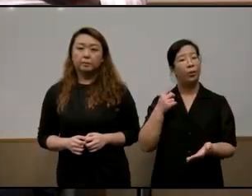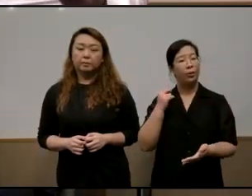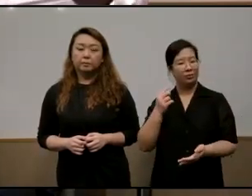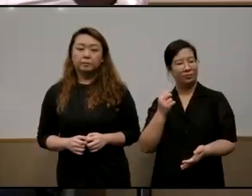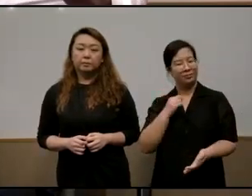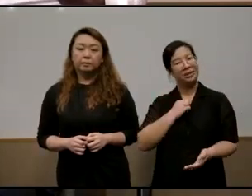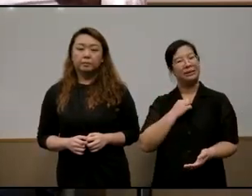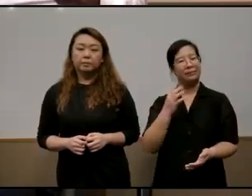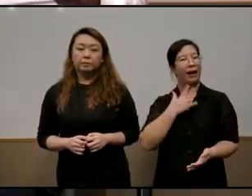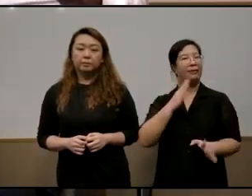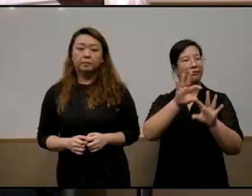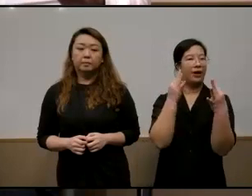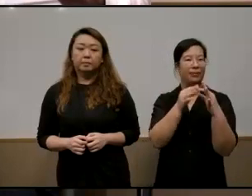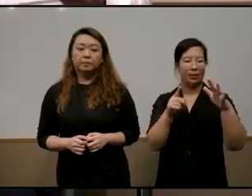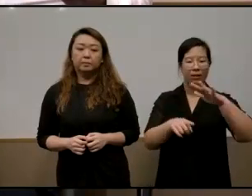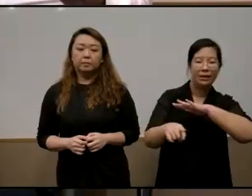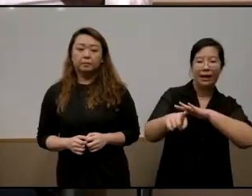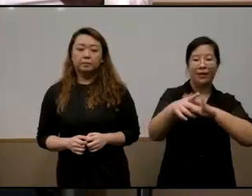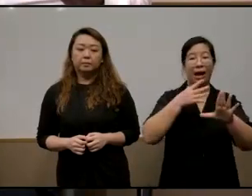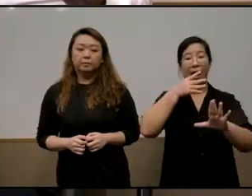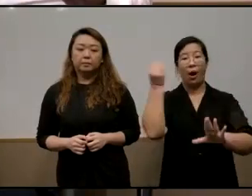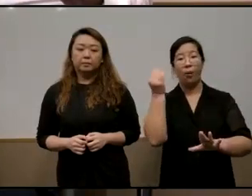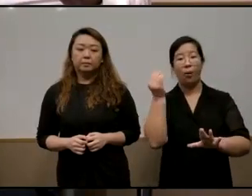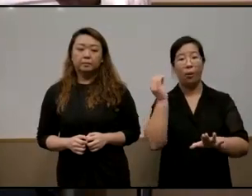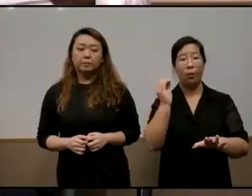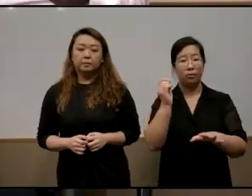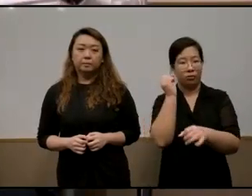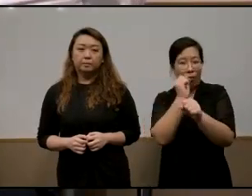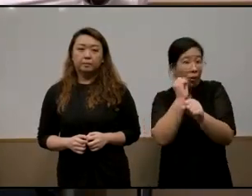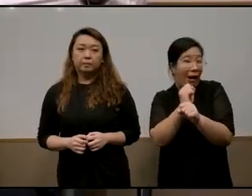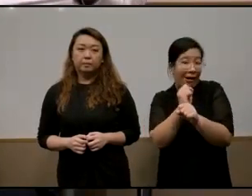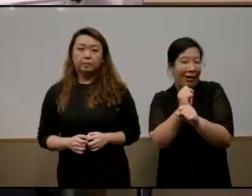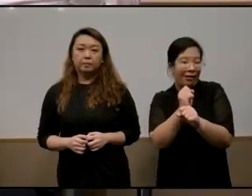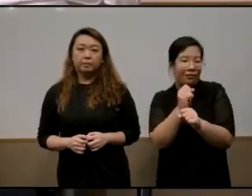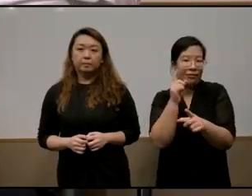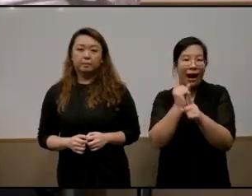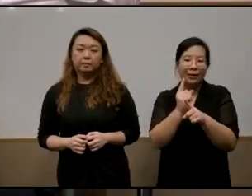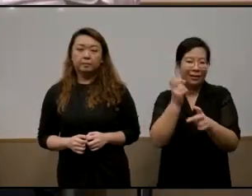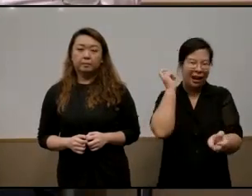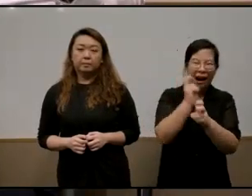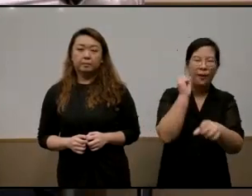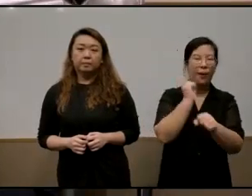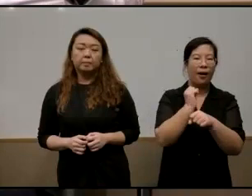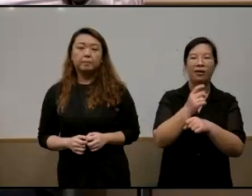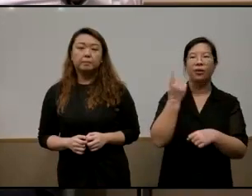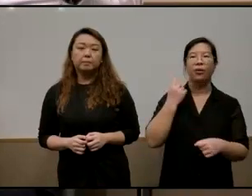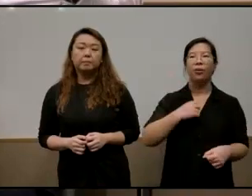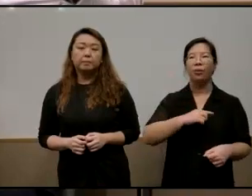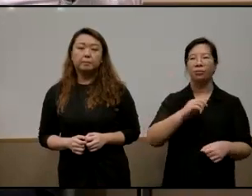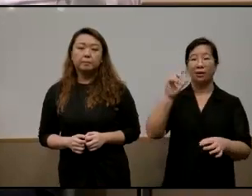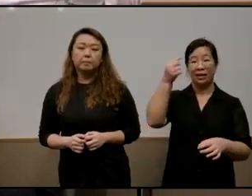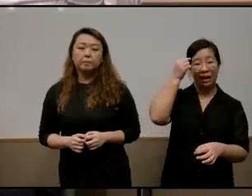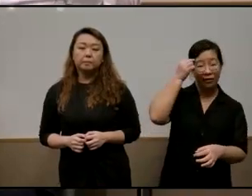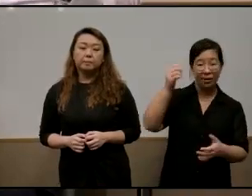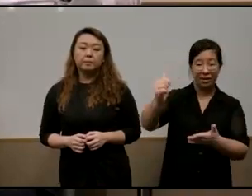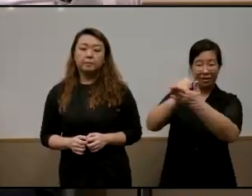did i'm how did my family navigate all of this sure hard work right i mean we don't reach out to people uh we do the government doesn't